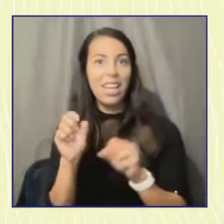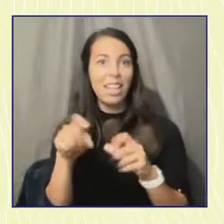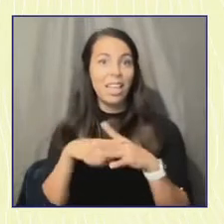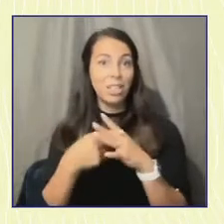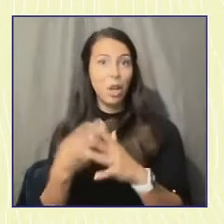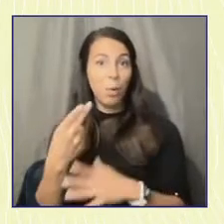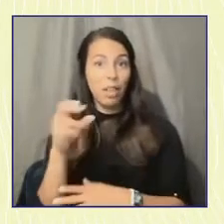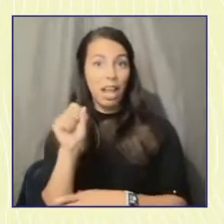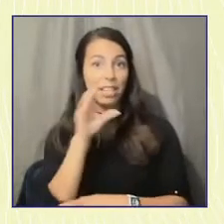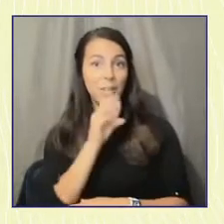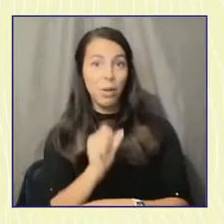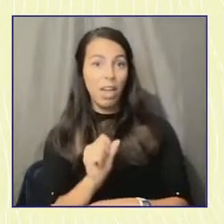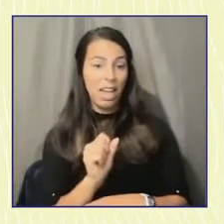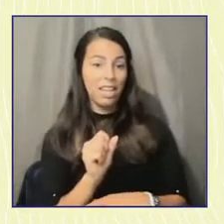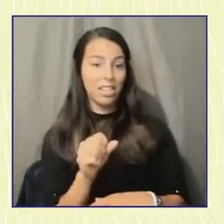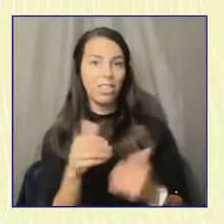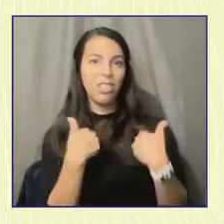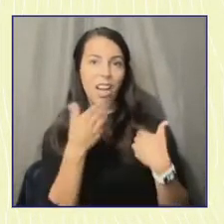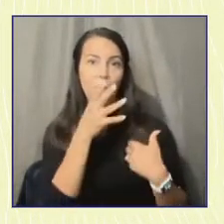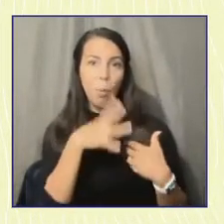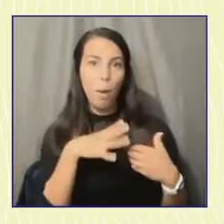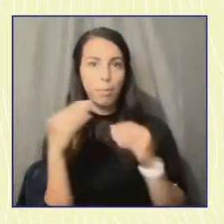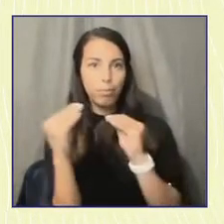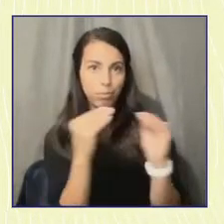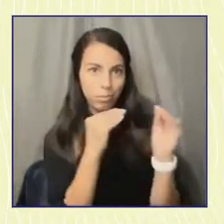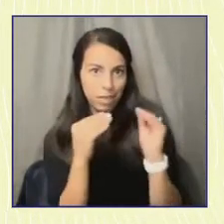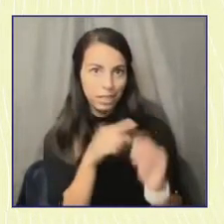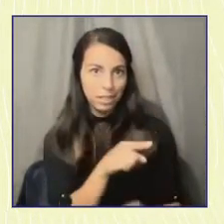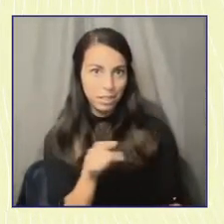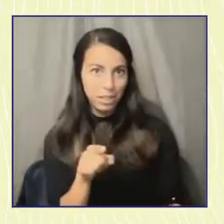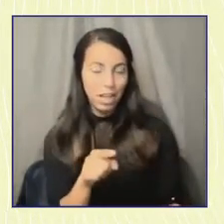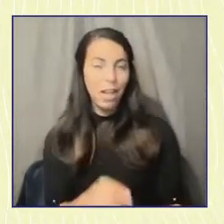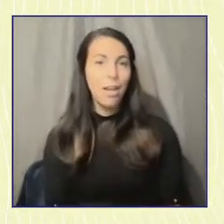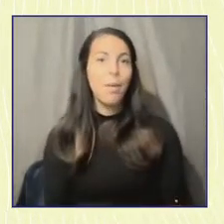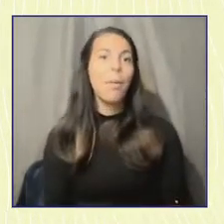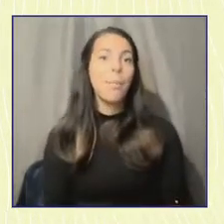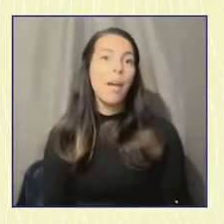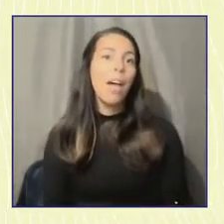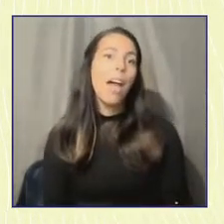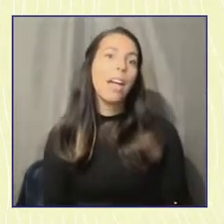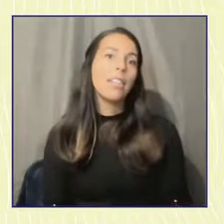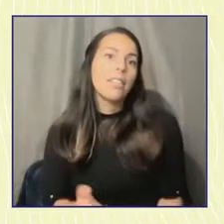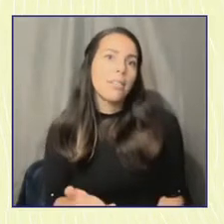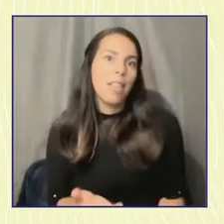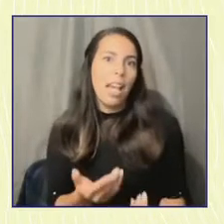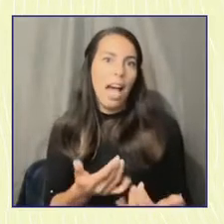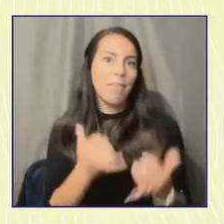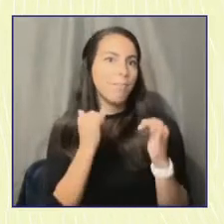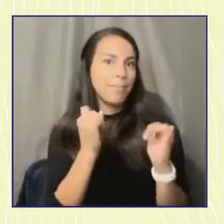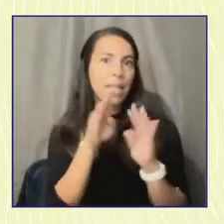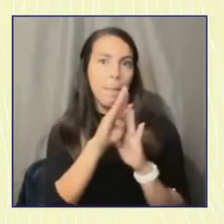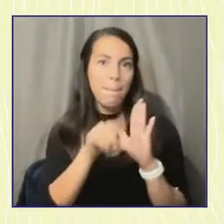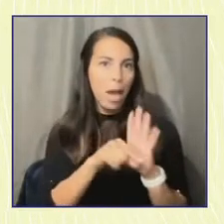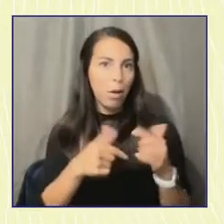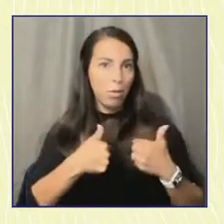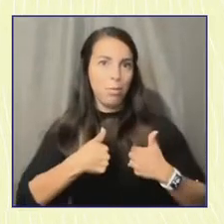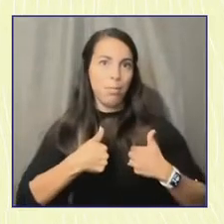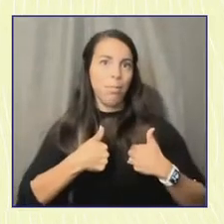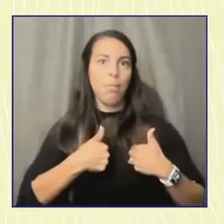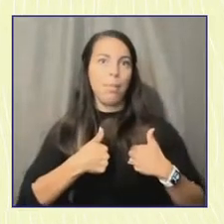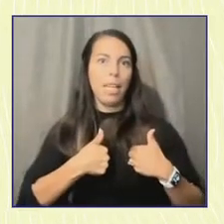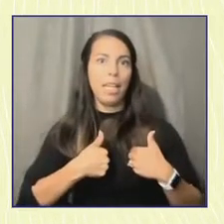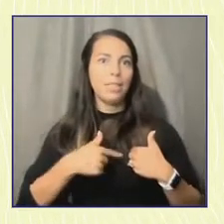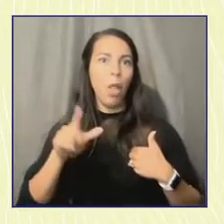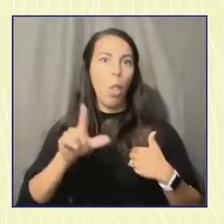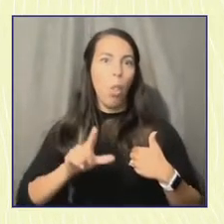college age young women who are, you know, come from backgrounds like mine, you know, low income, immigrant households